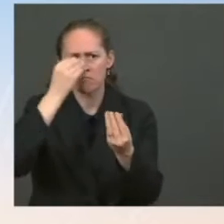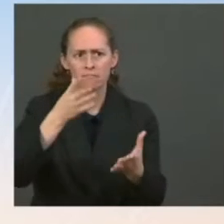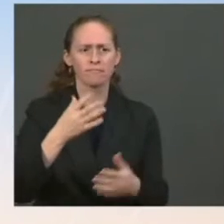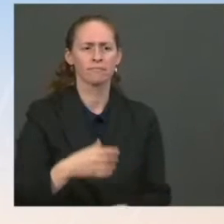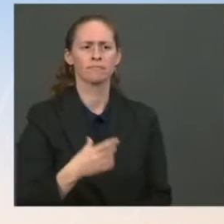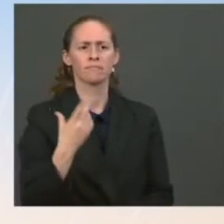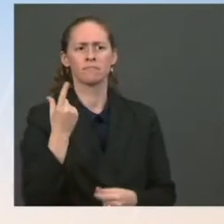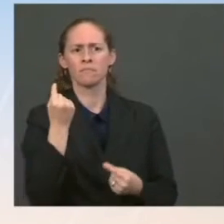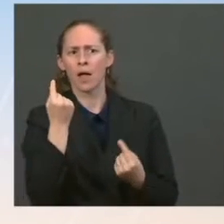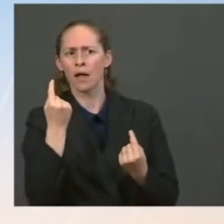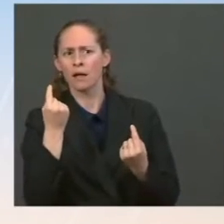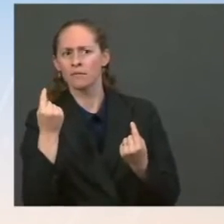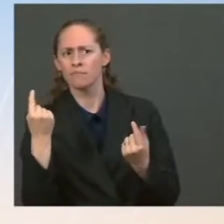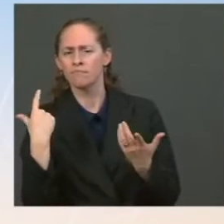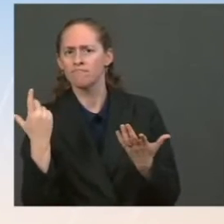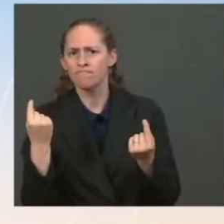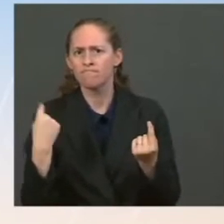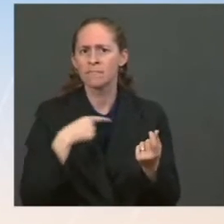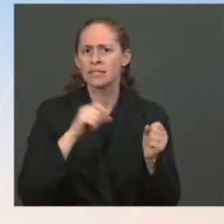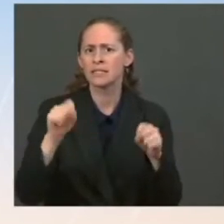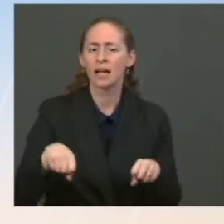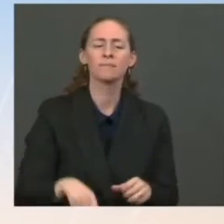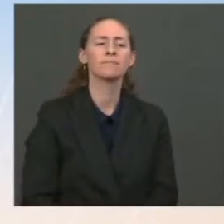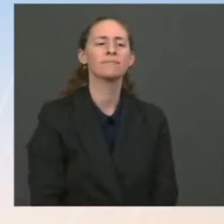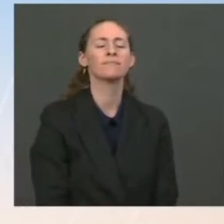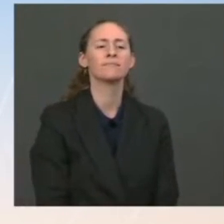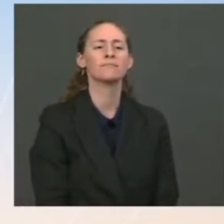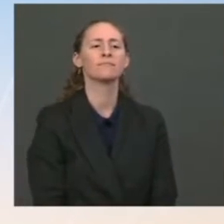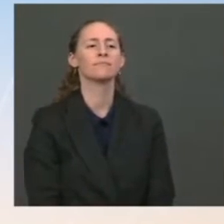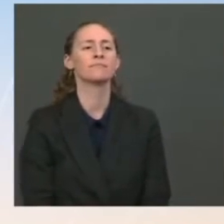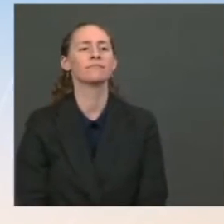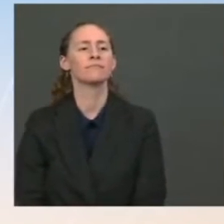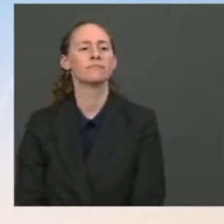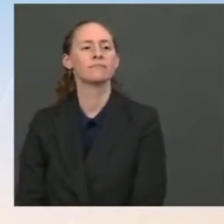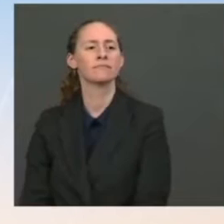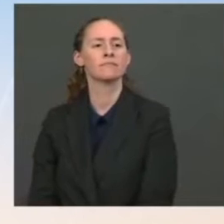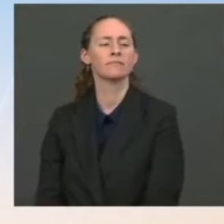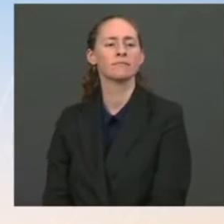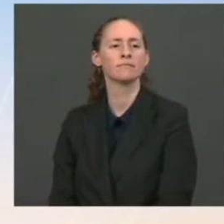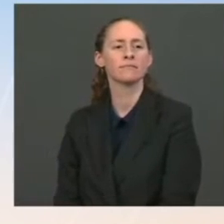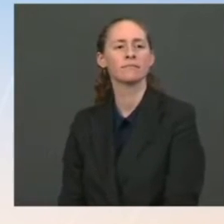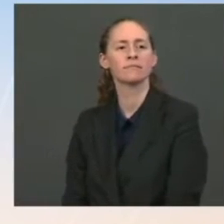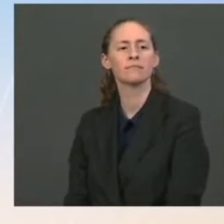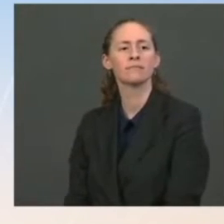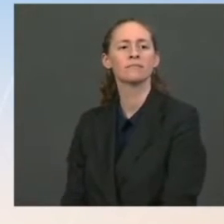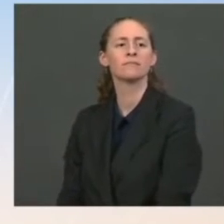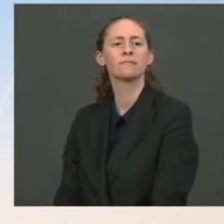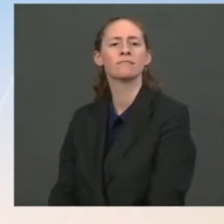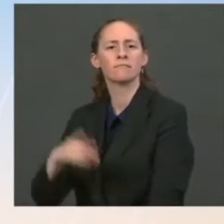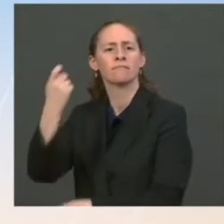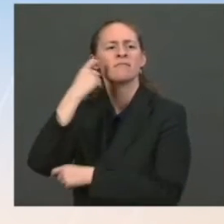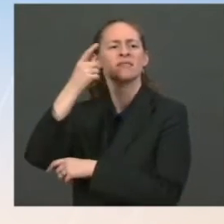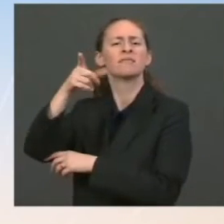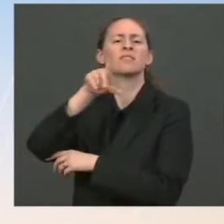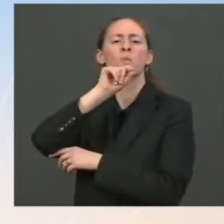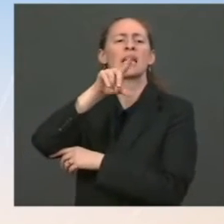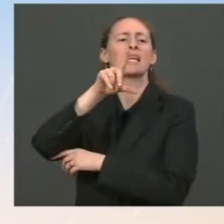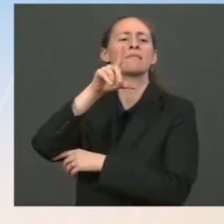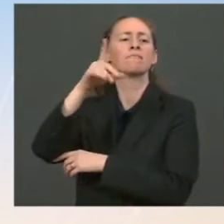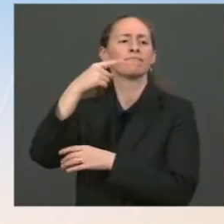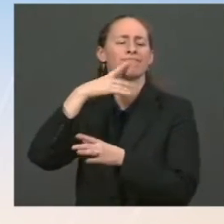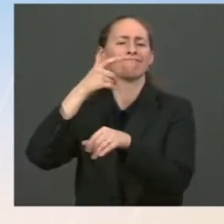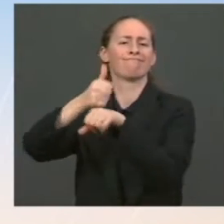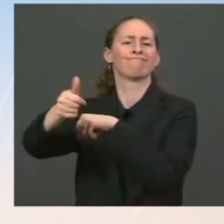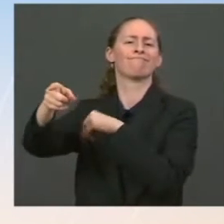Go ahead. Thank you, Jen. Two topics really quick. First, the President has said, and you have tweeted, that allegations of wrongdoing based on files